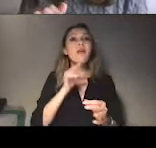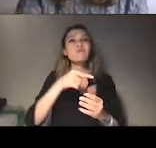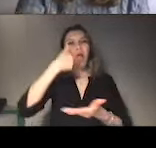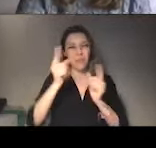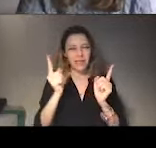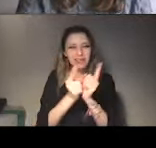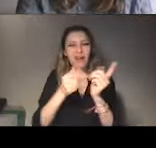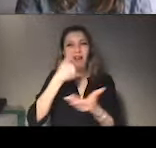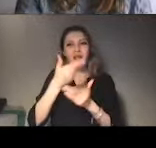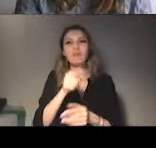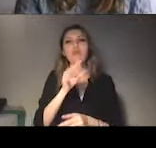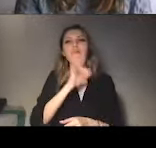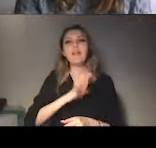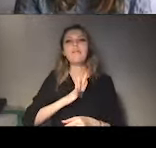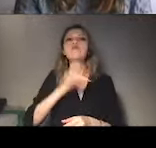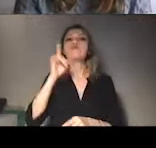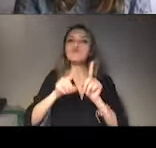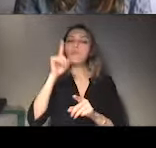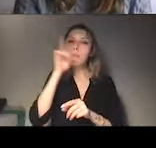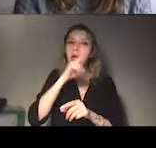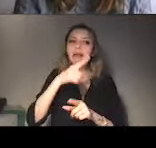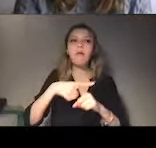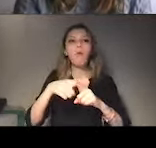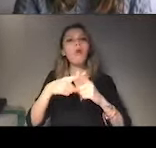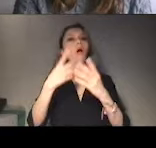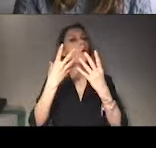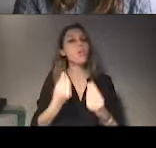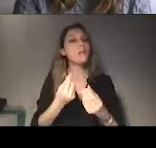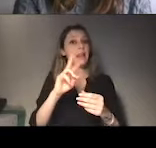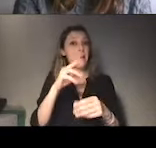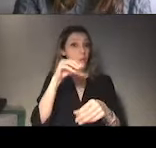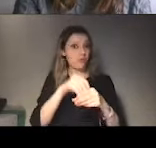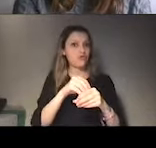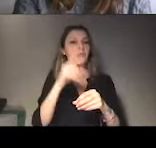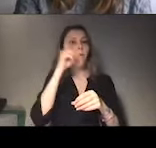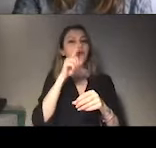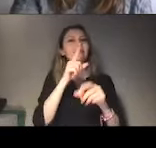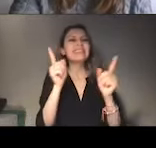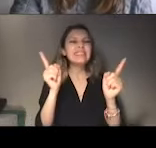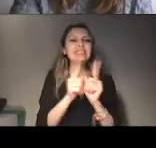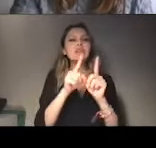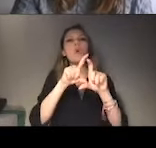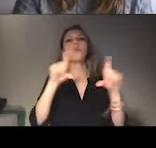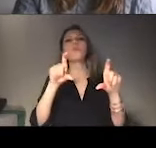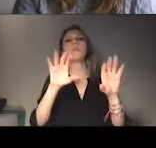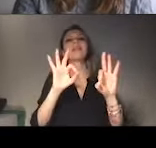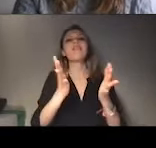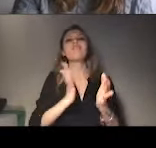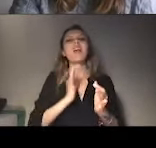give a small overview of the members of the coalition.